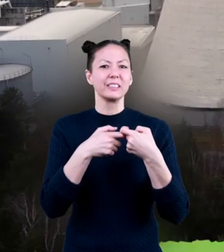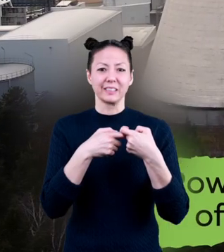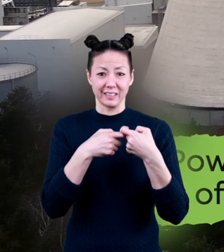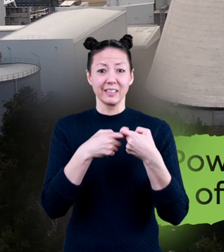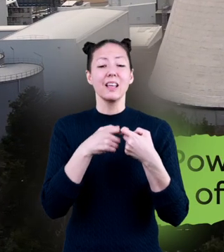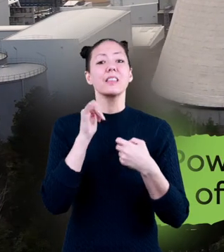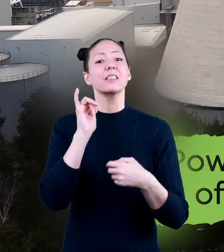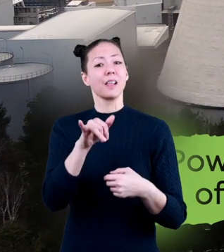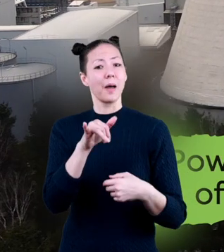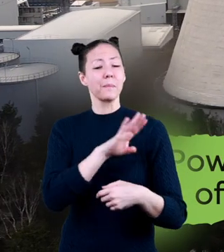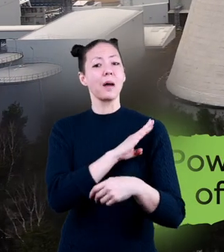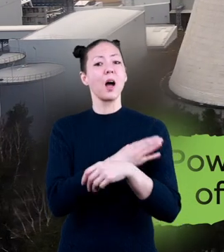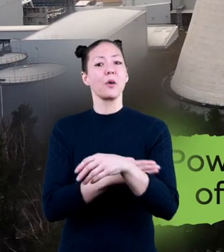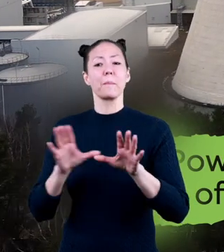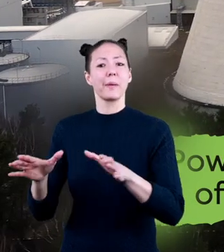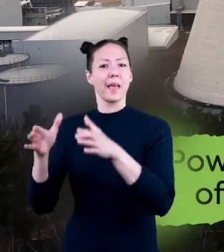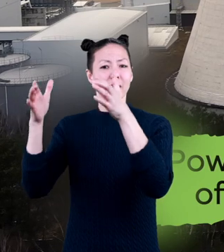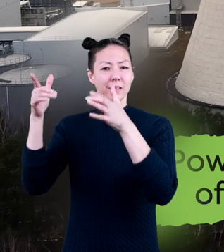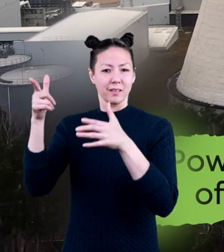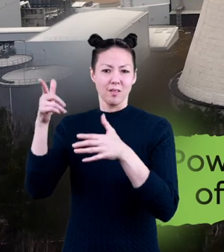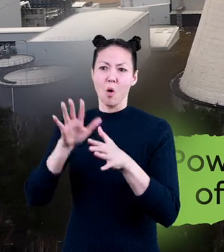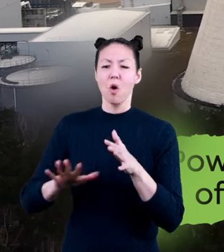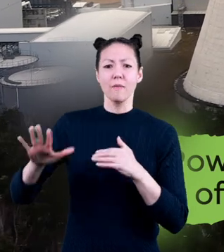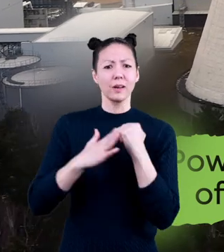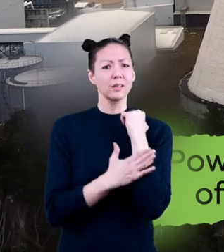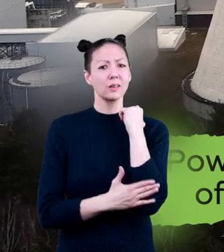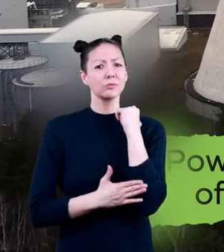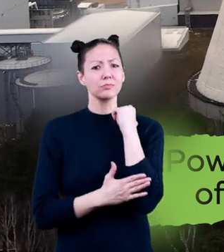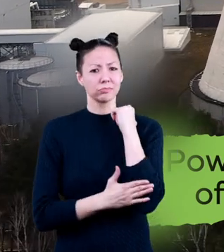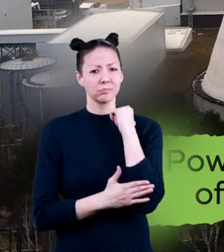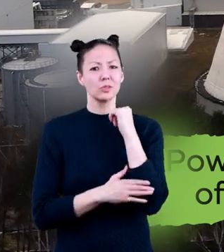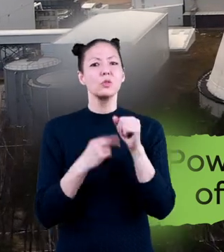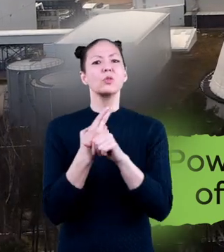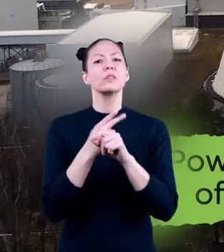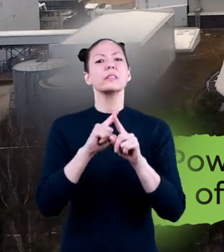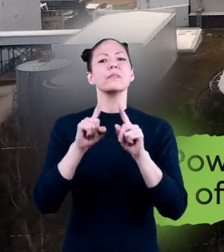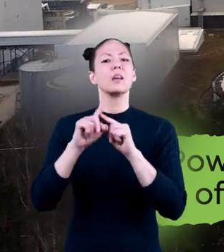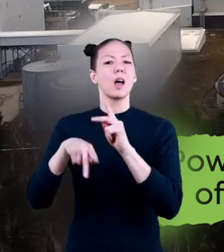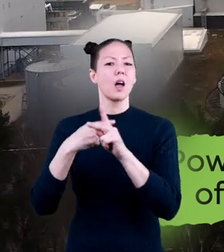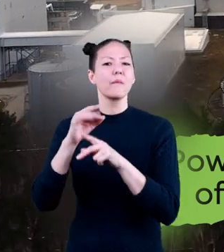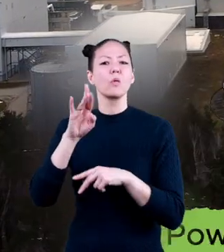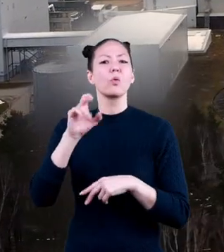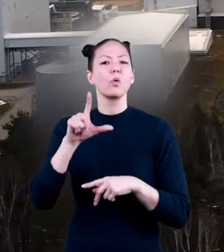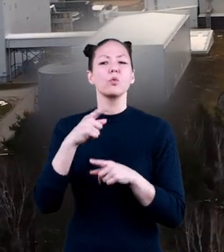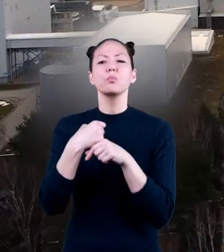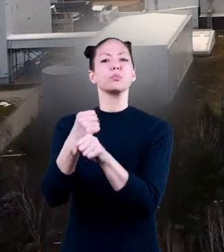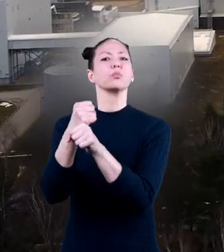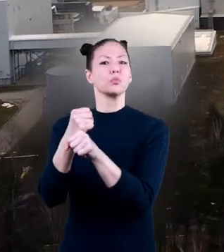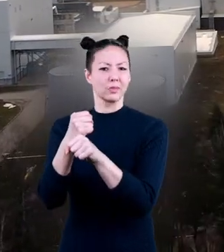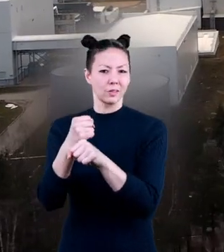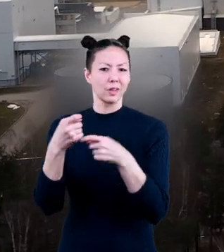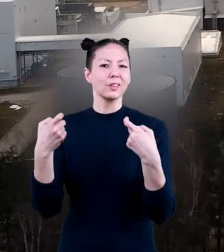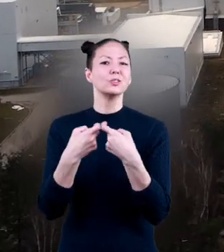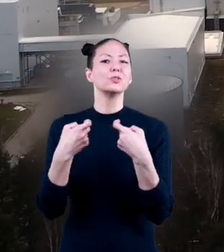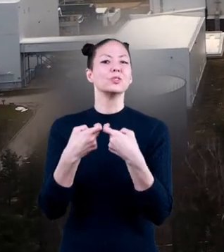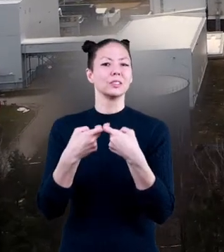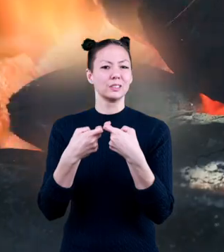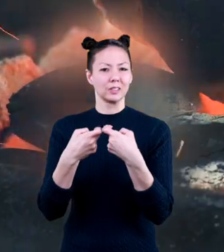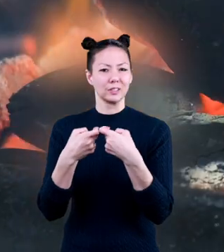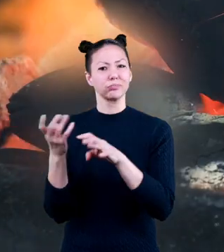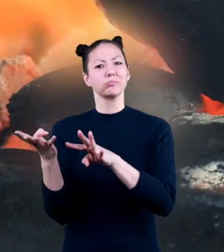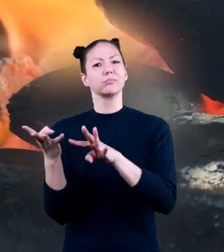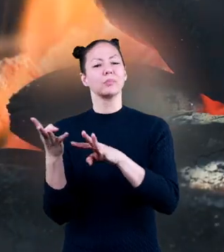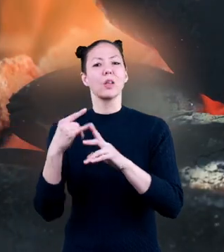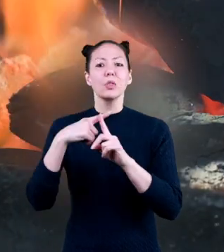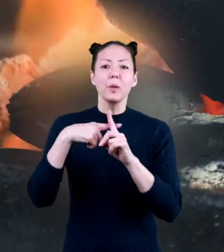Power plants all over the country use different kinds of fuel to produce electricity. Thermal power